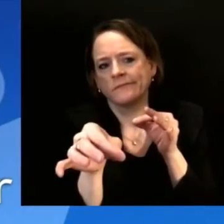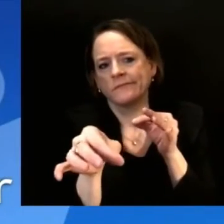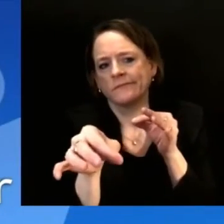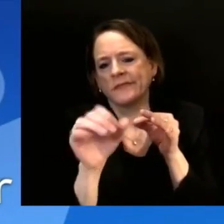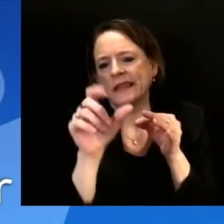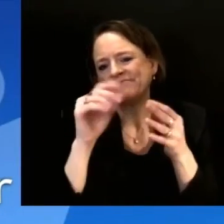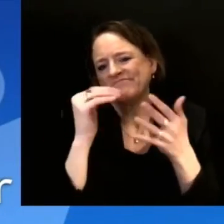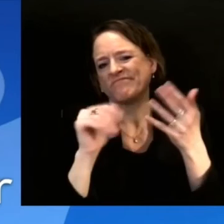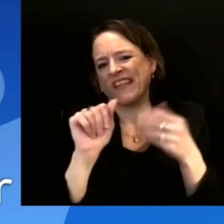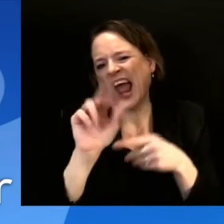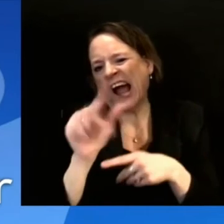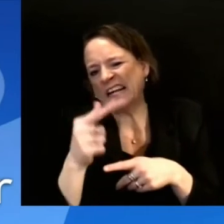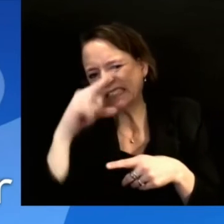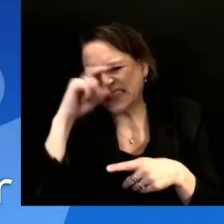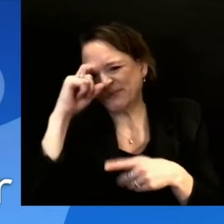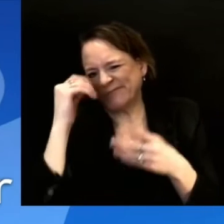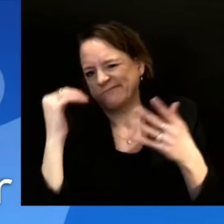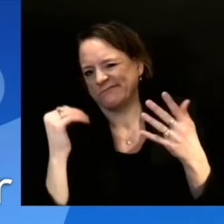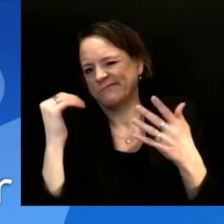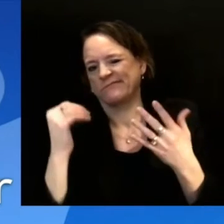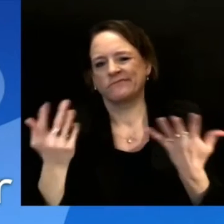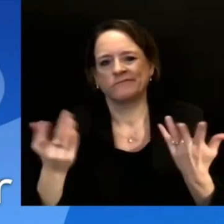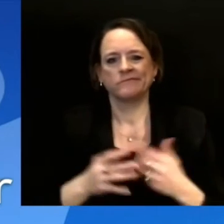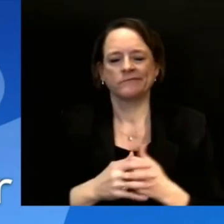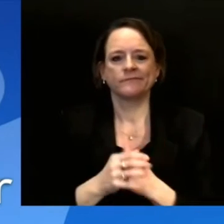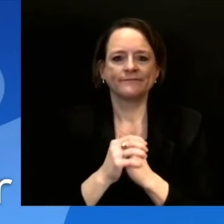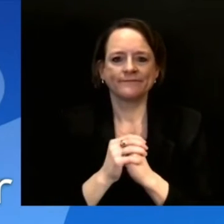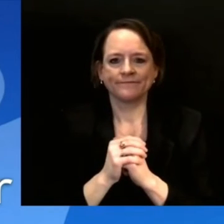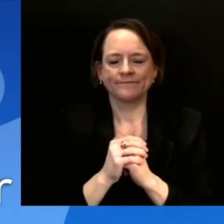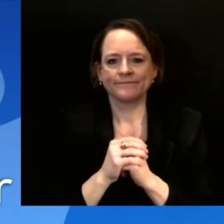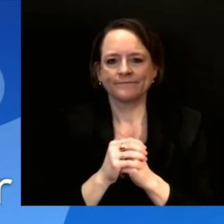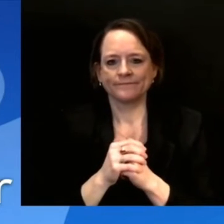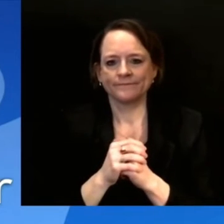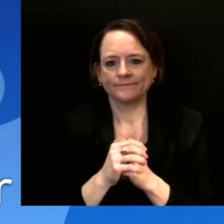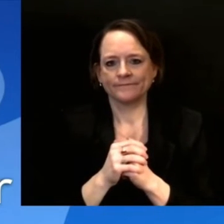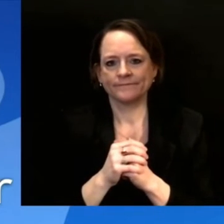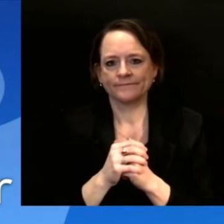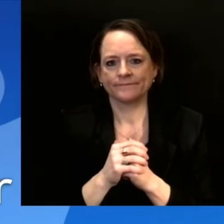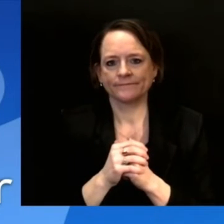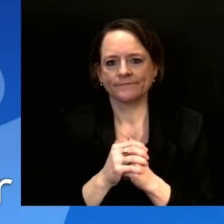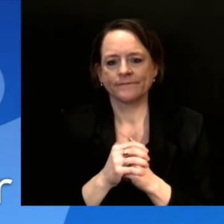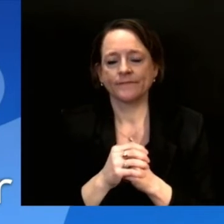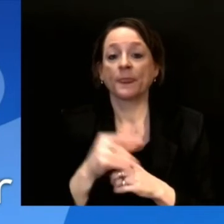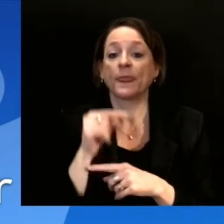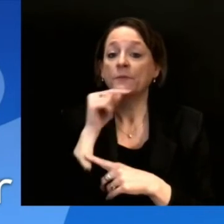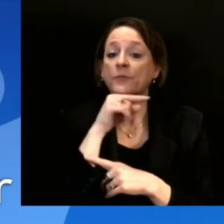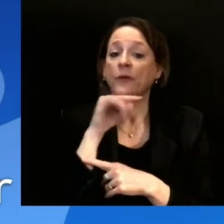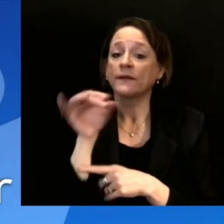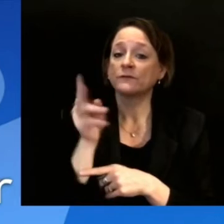Thank you for that. The next question to Mary Spacuzza, Milwaukee Journal Sentinel. Mary.